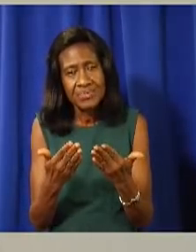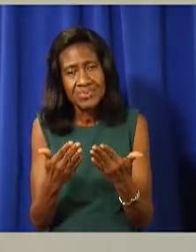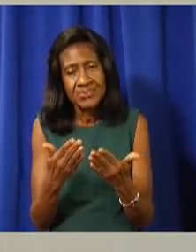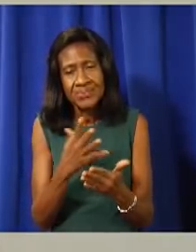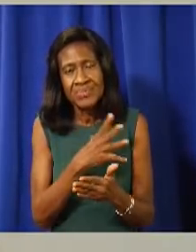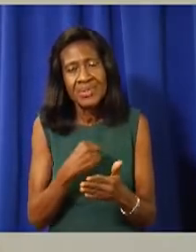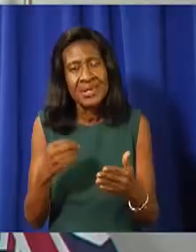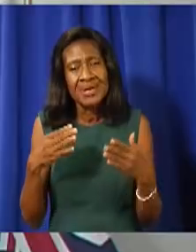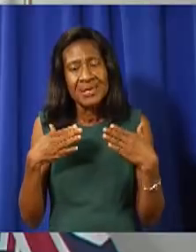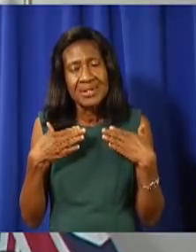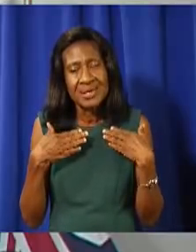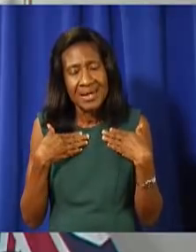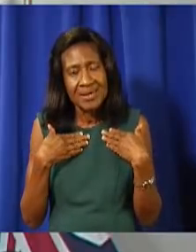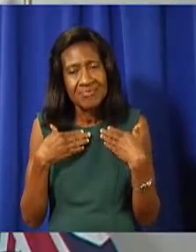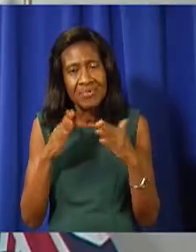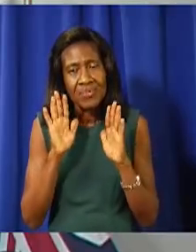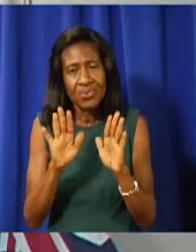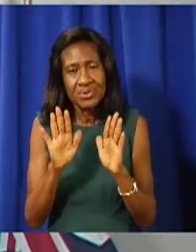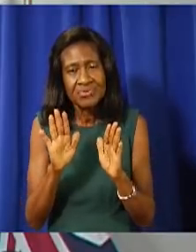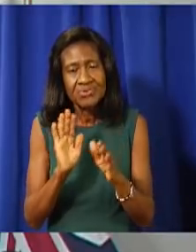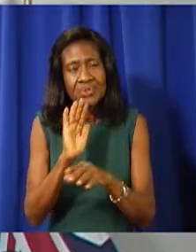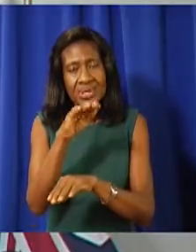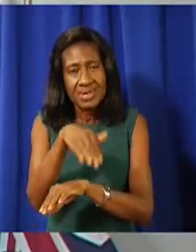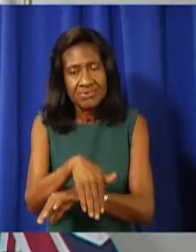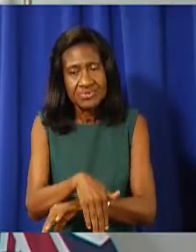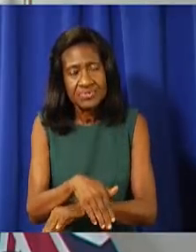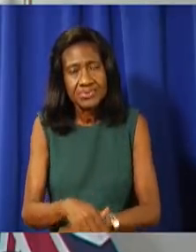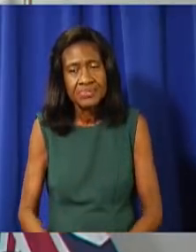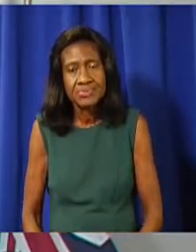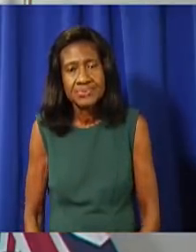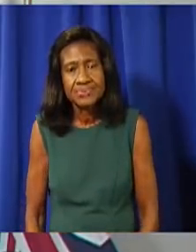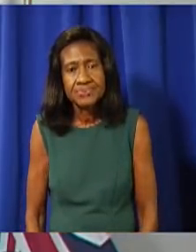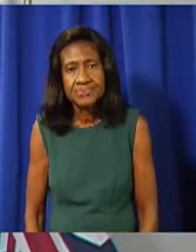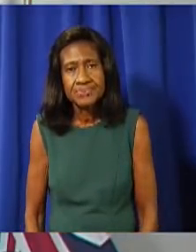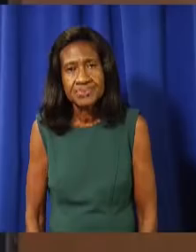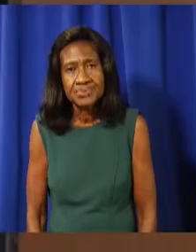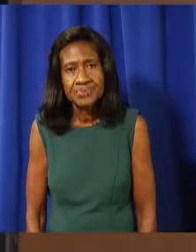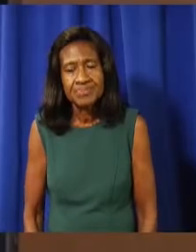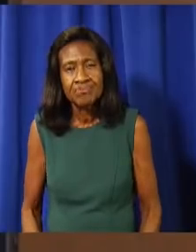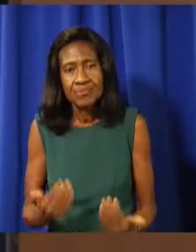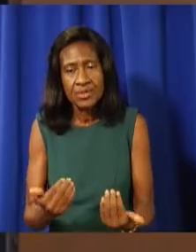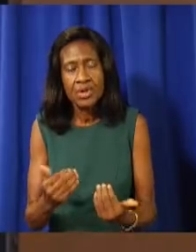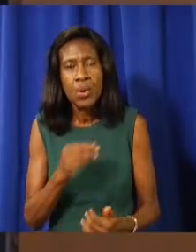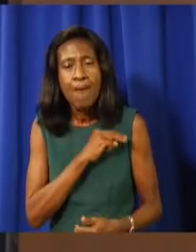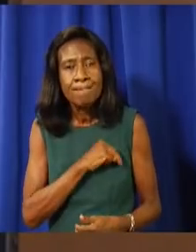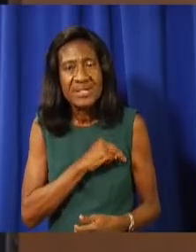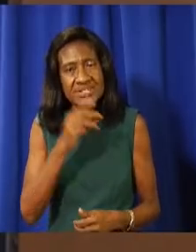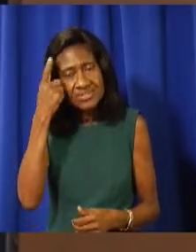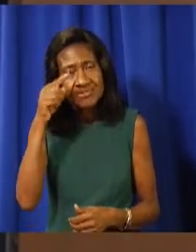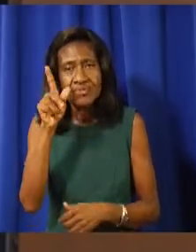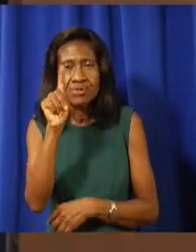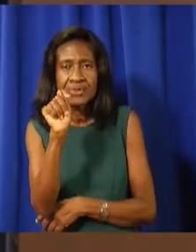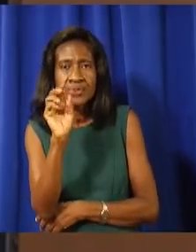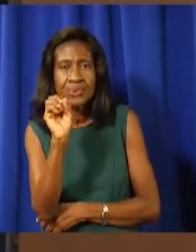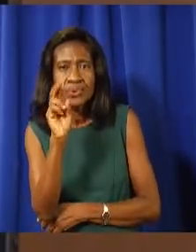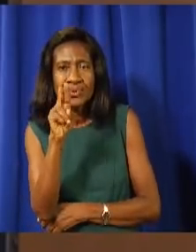afternoon. Thank you very much, Minister Turner. We now go to the Honourable Kenneth Bryan, Minister for Tourism and Transport.